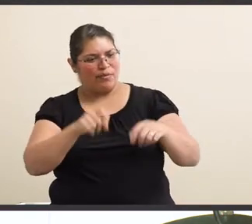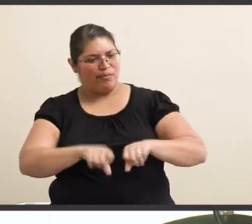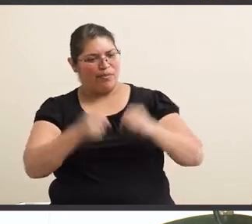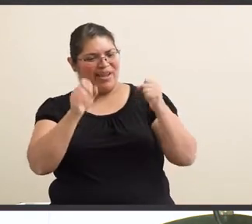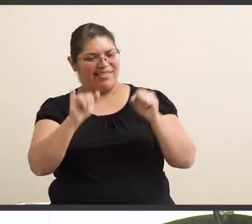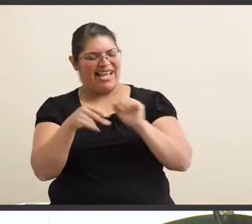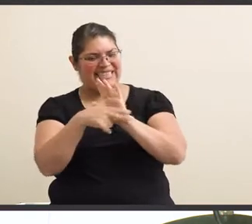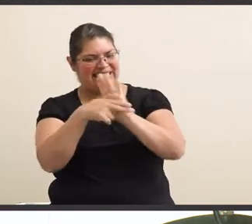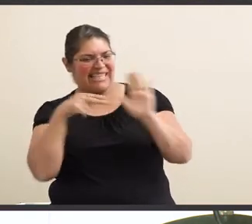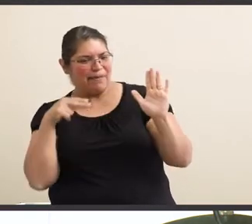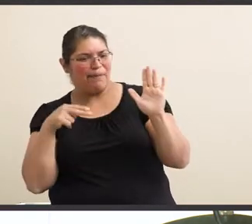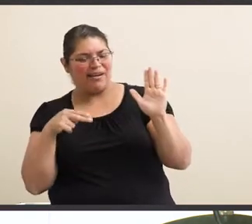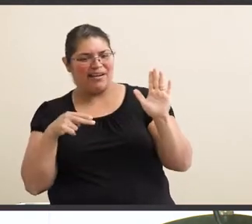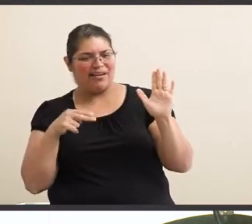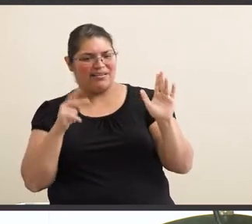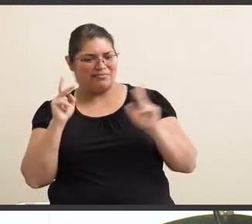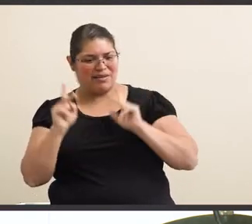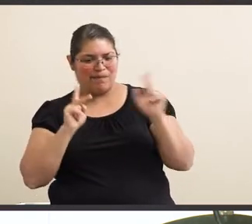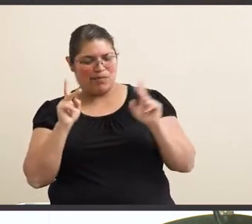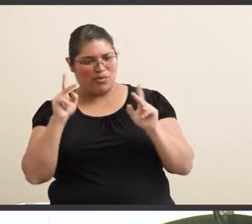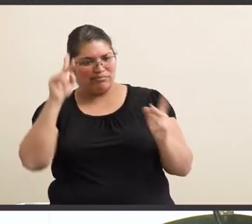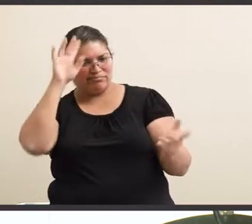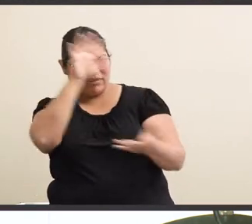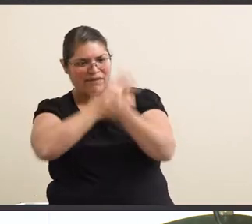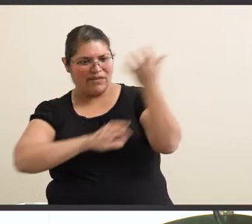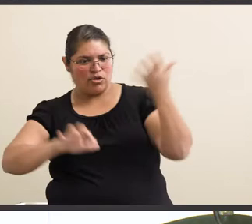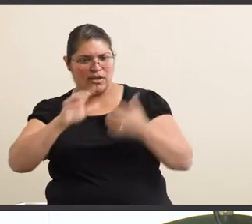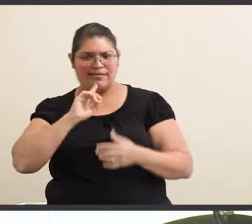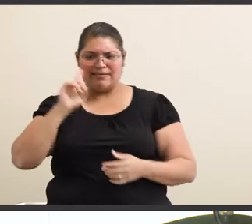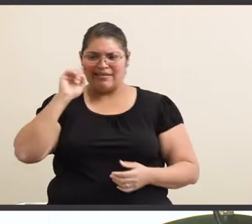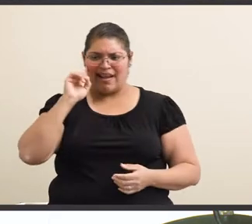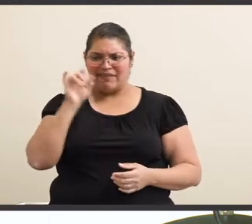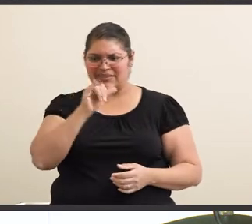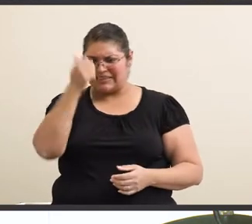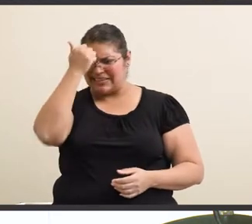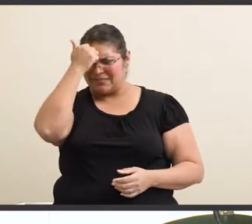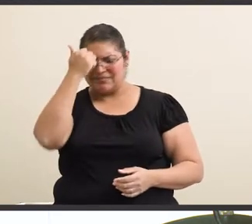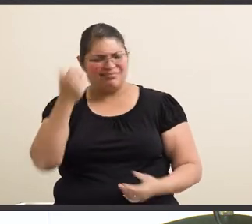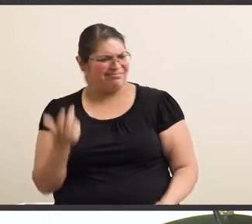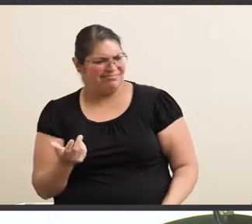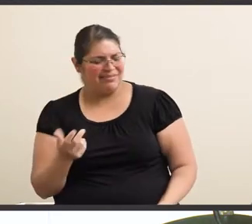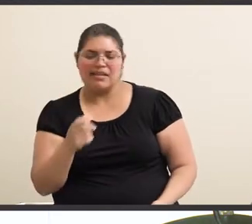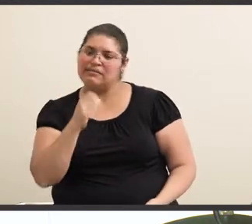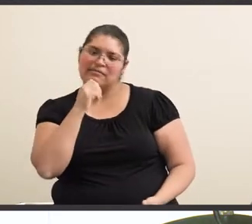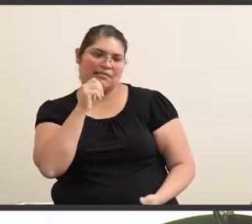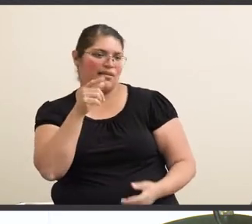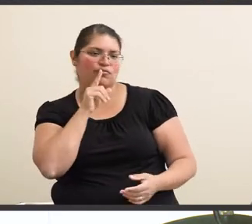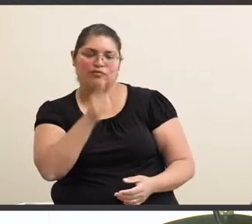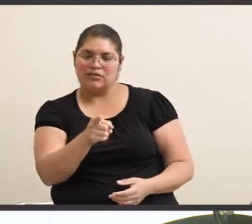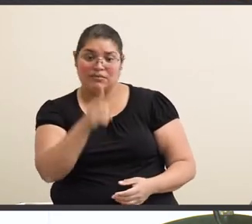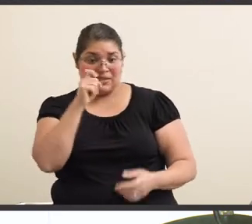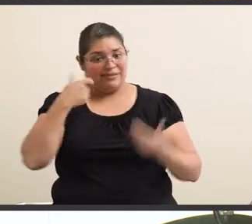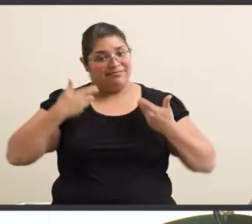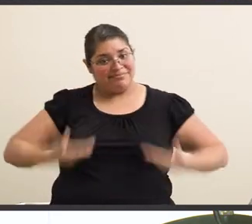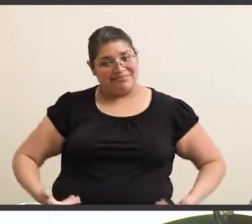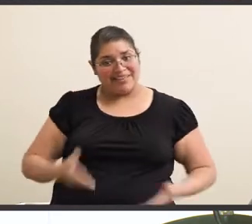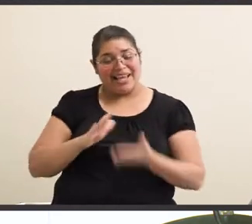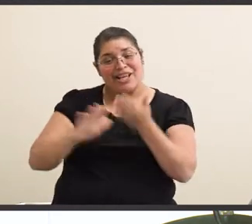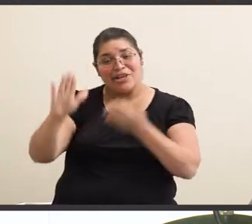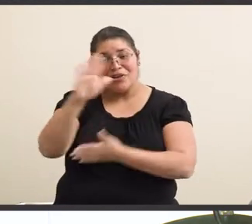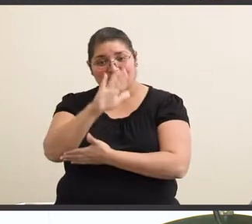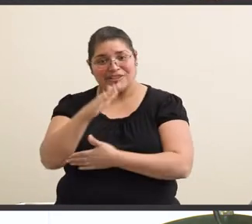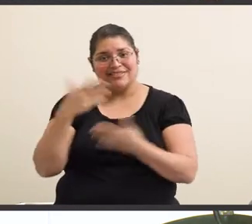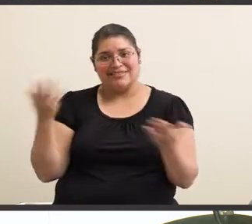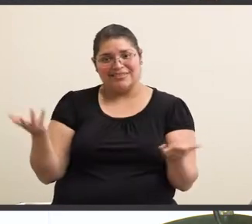that stigma that a lot of people confuse that deaf is dumb, which is not the case because here I am in college.